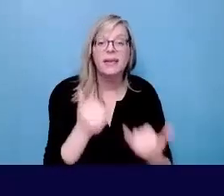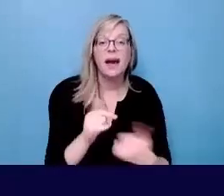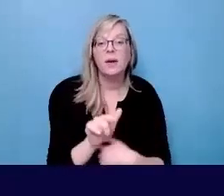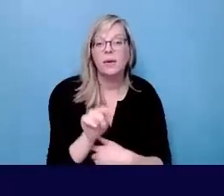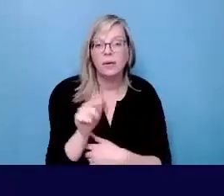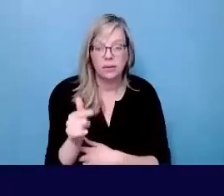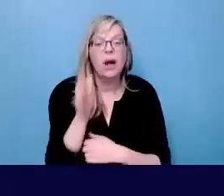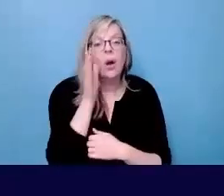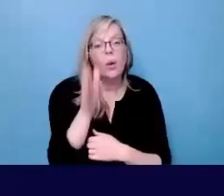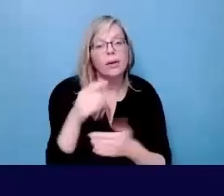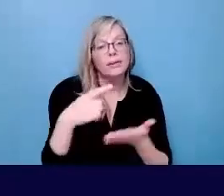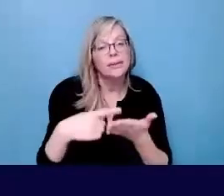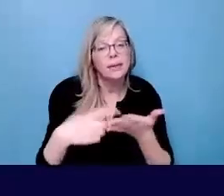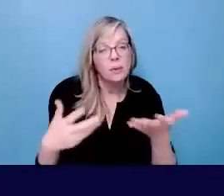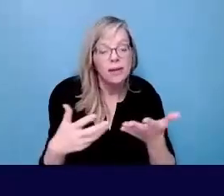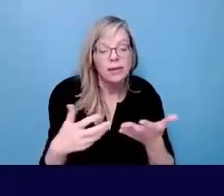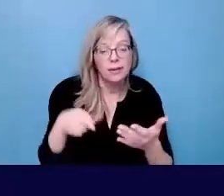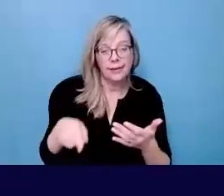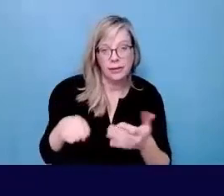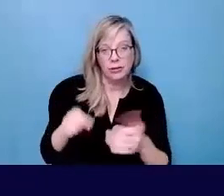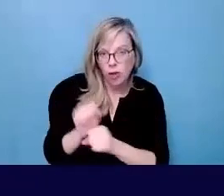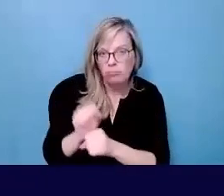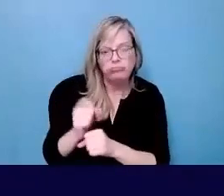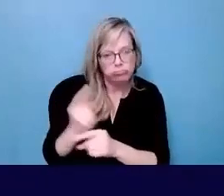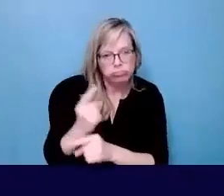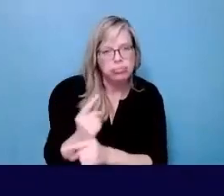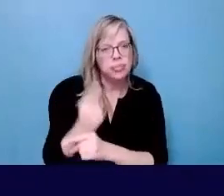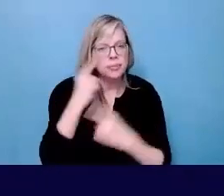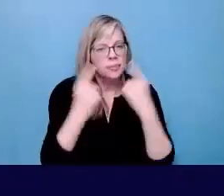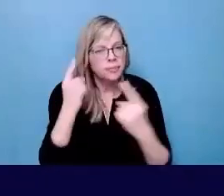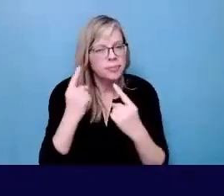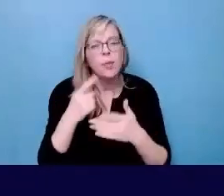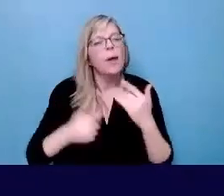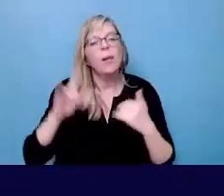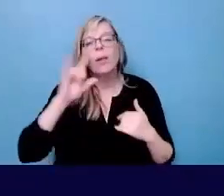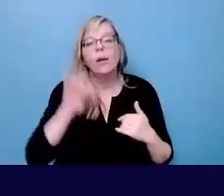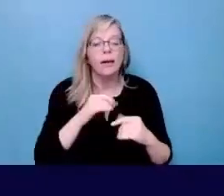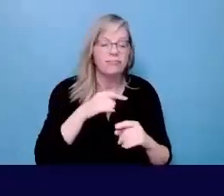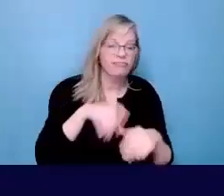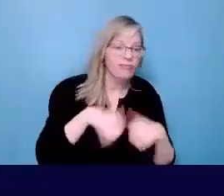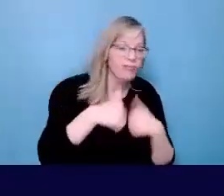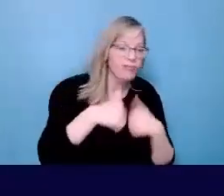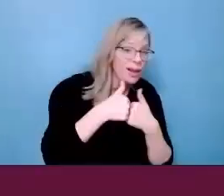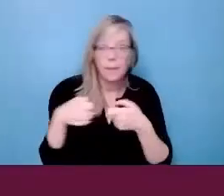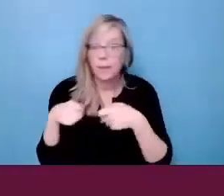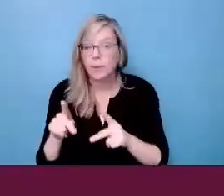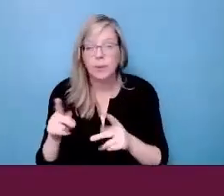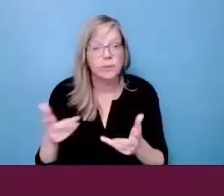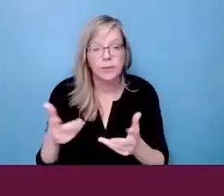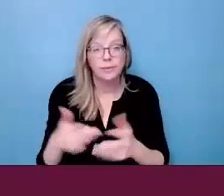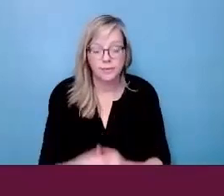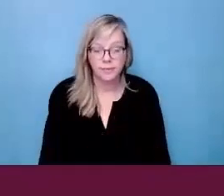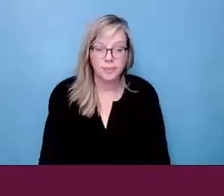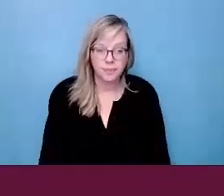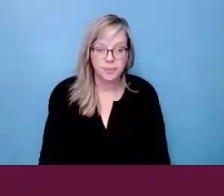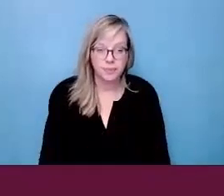Thank you, Tammy. We'll now move on to meaningful employment, and we'll be looking at the challenges and possibilities for decent employment.